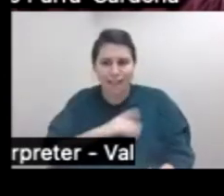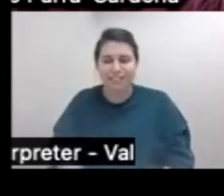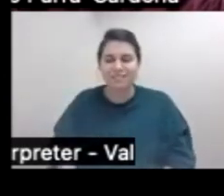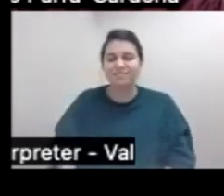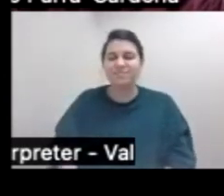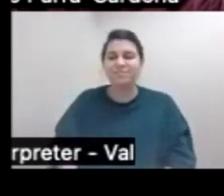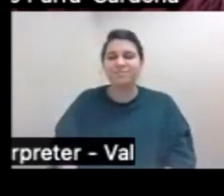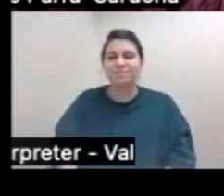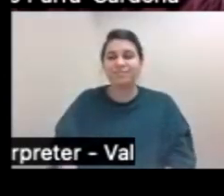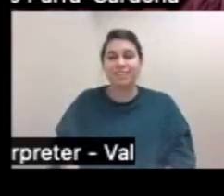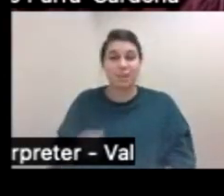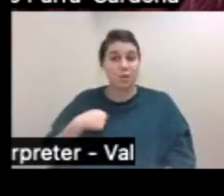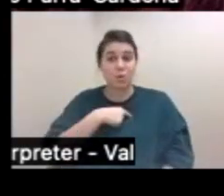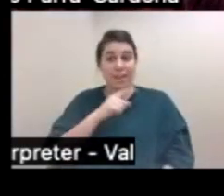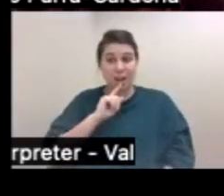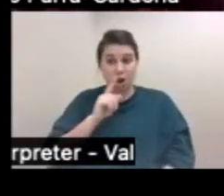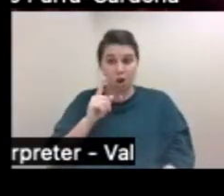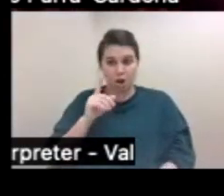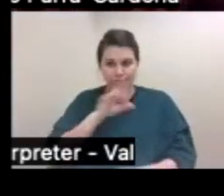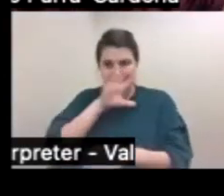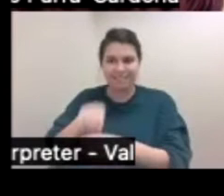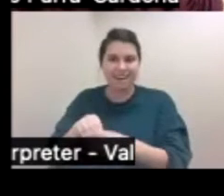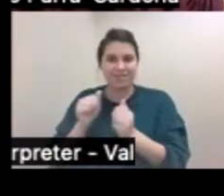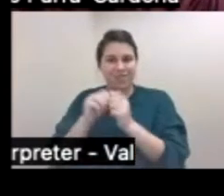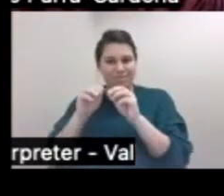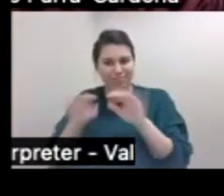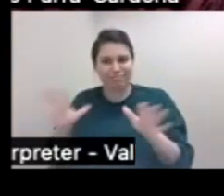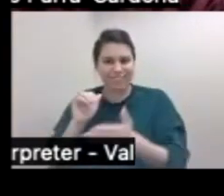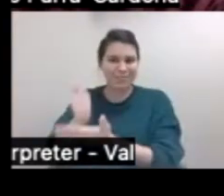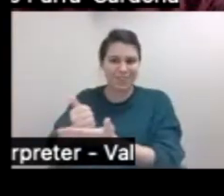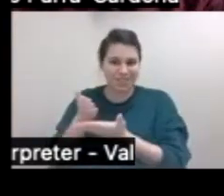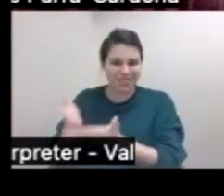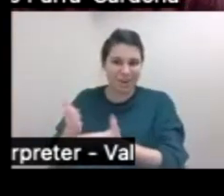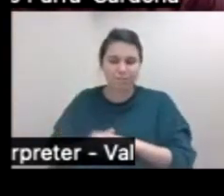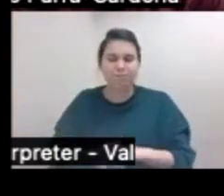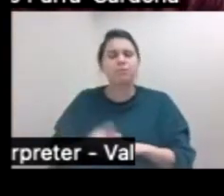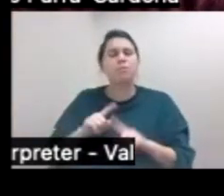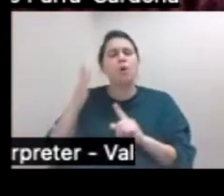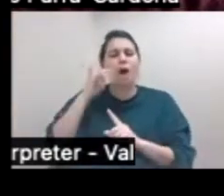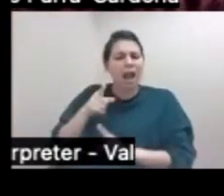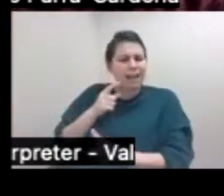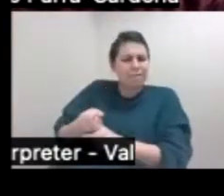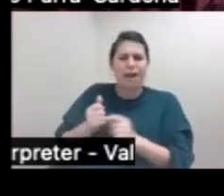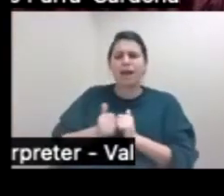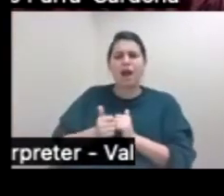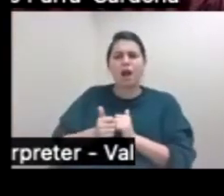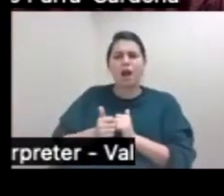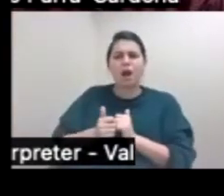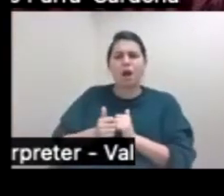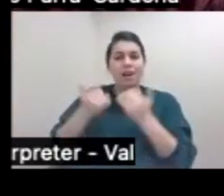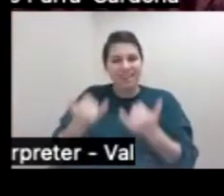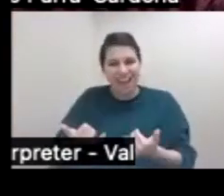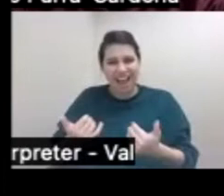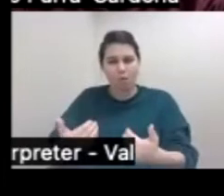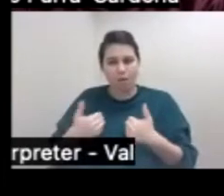engaged in dissemination of these interventions. And what is making the whole difference is that now we have a key actor from